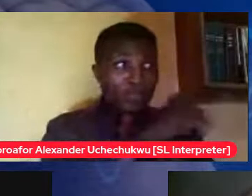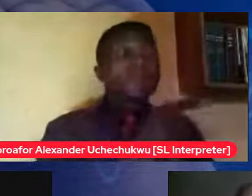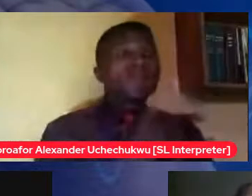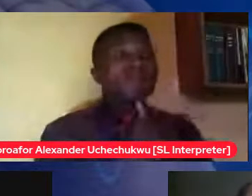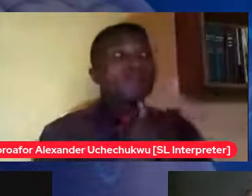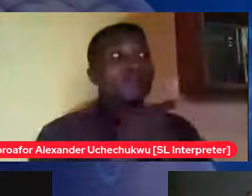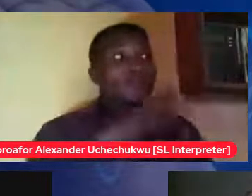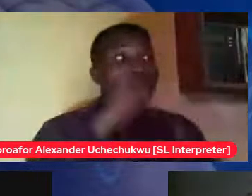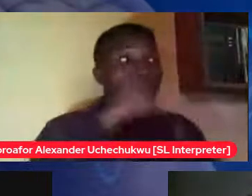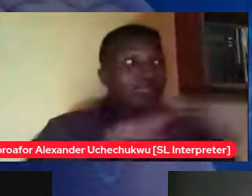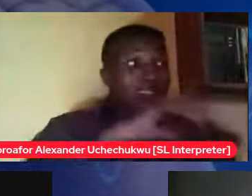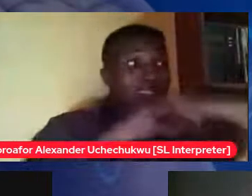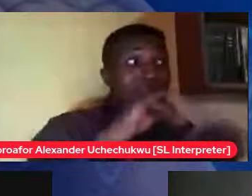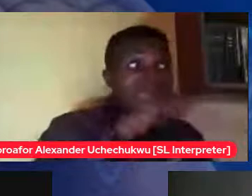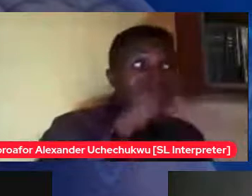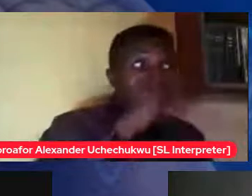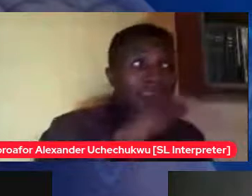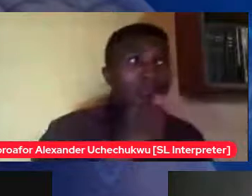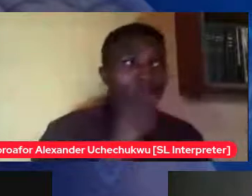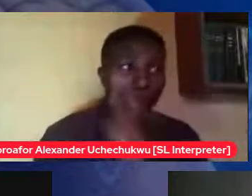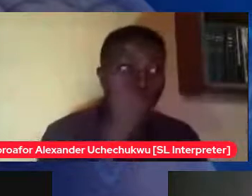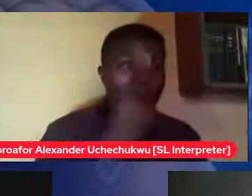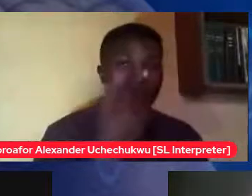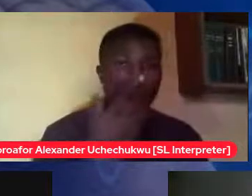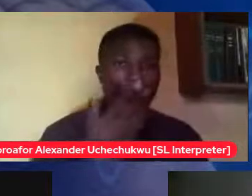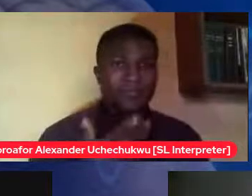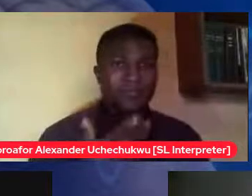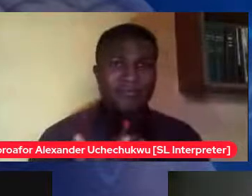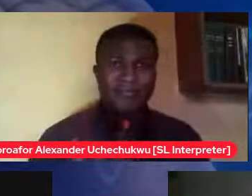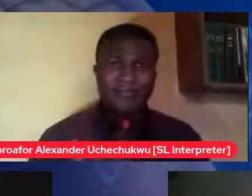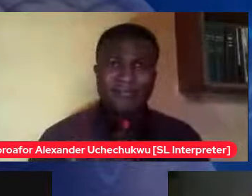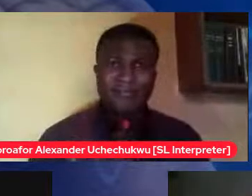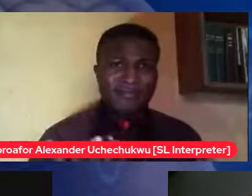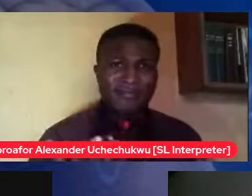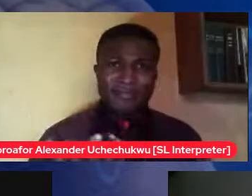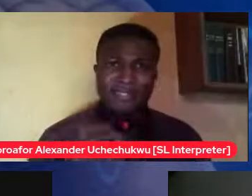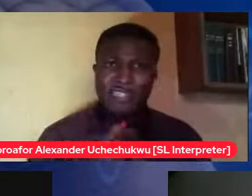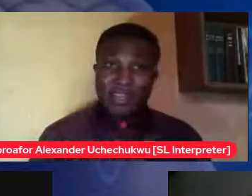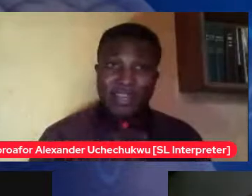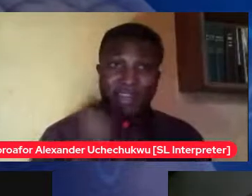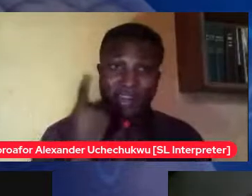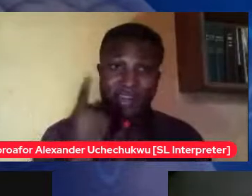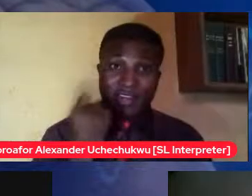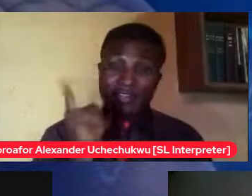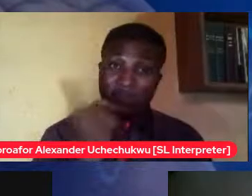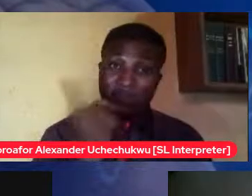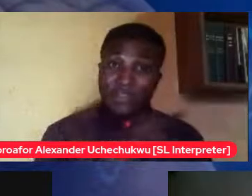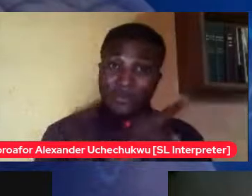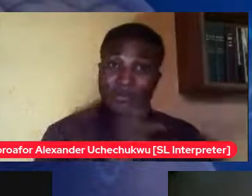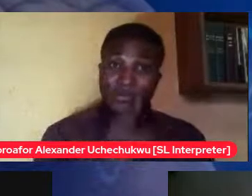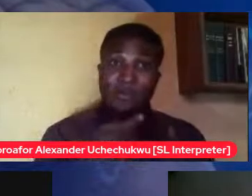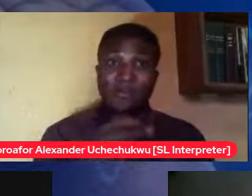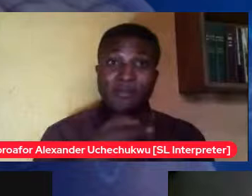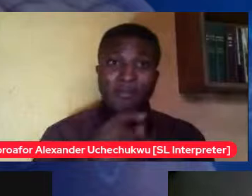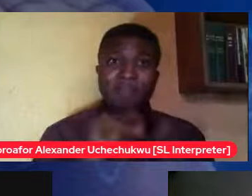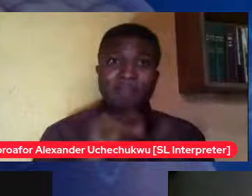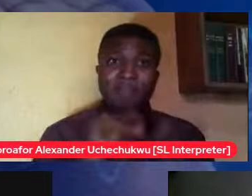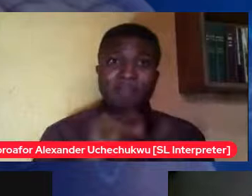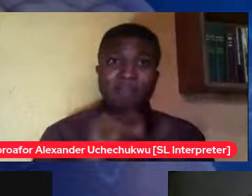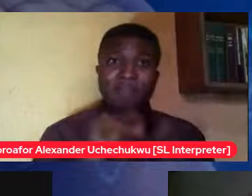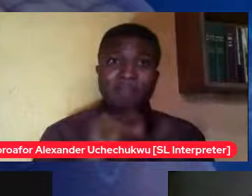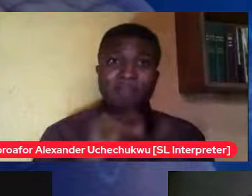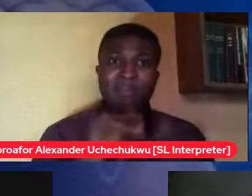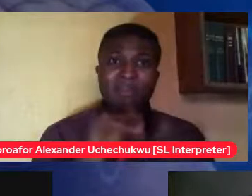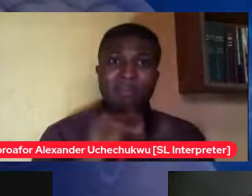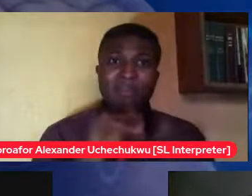to pqo but i understood where she was coming from that's the world view from where she was